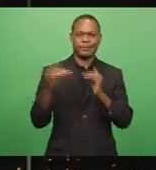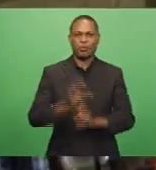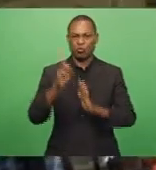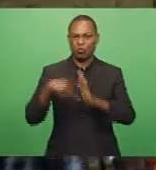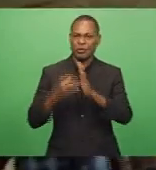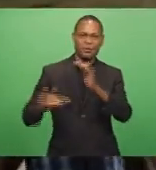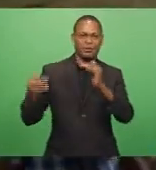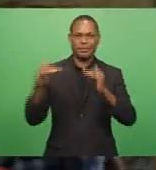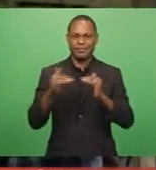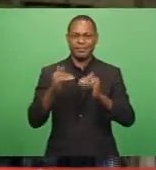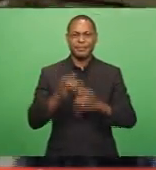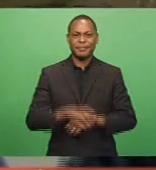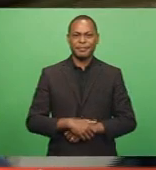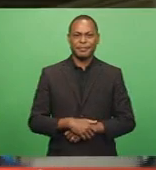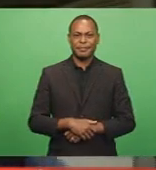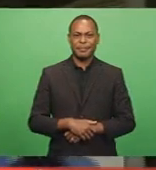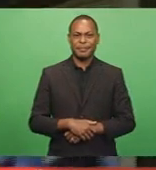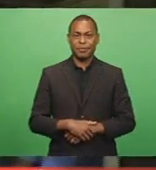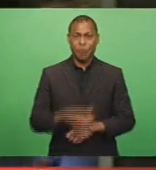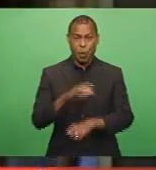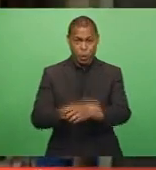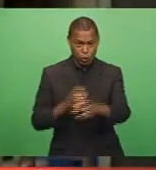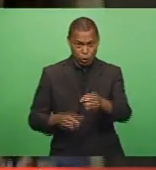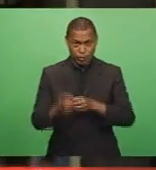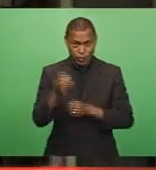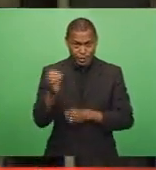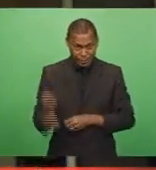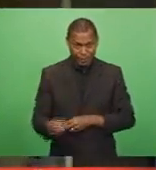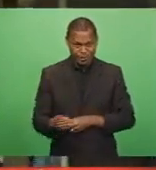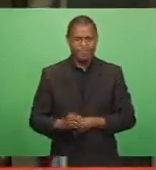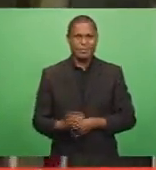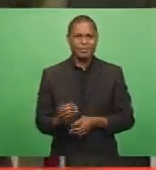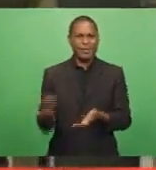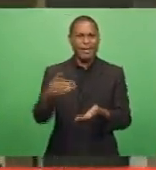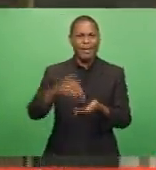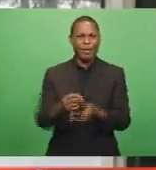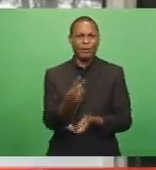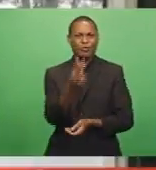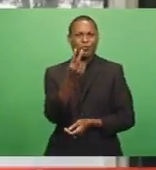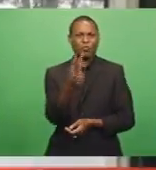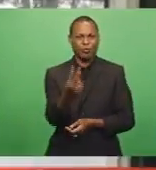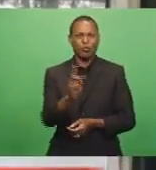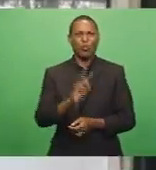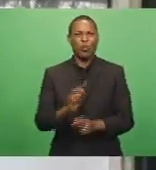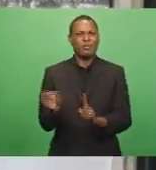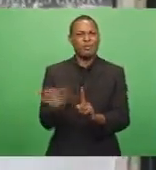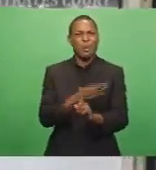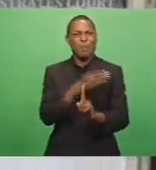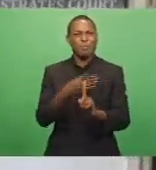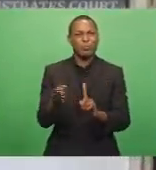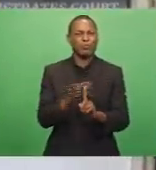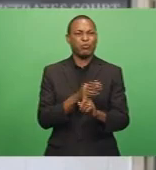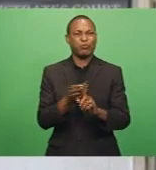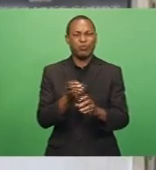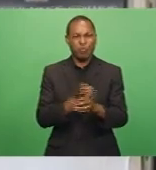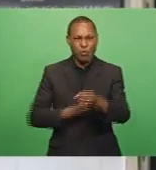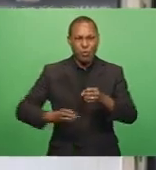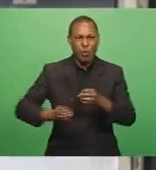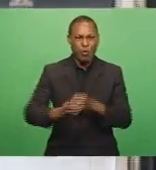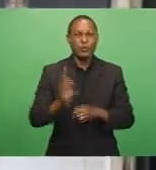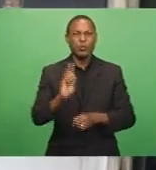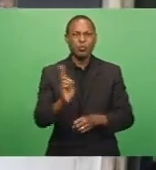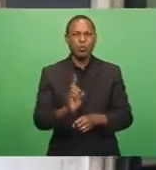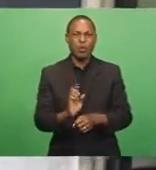Police Constables Ralase and Basulu face an additional charge of abuse of office for allegedly arresting the